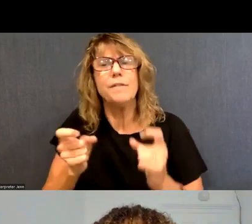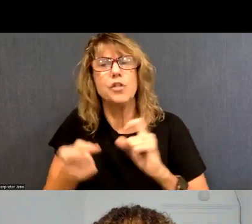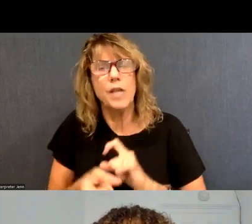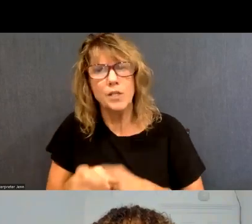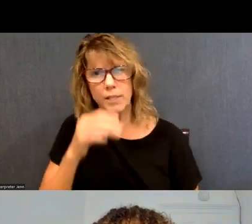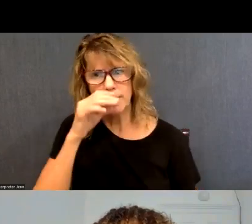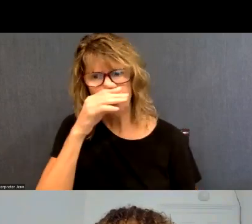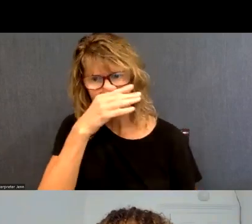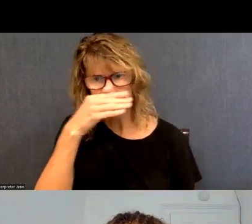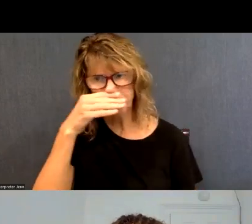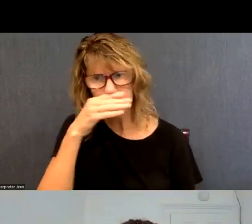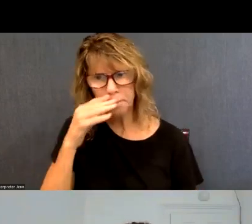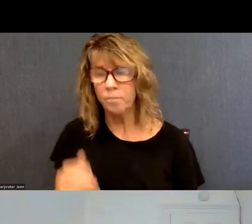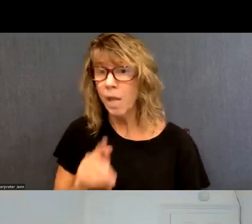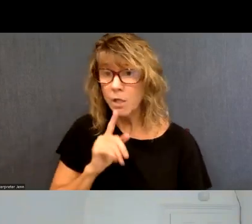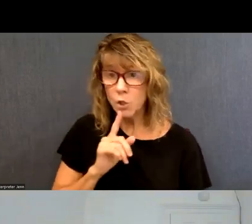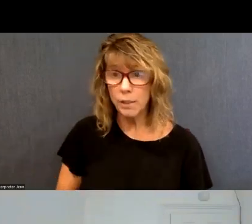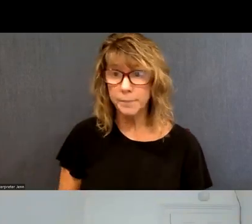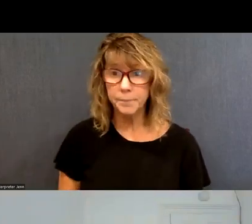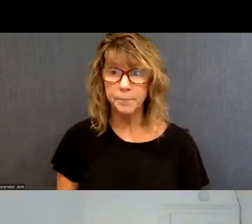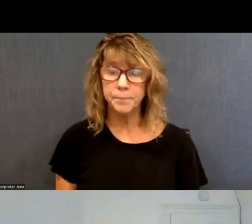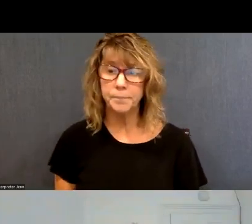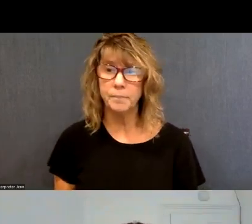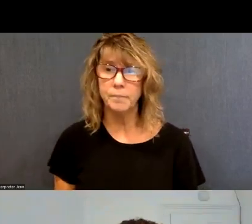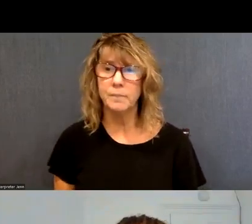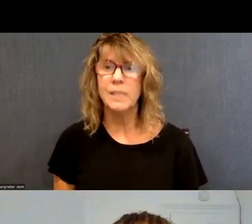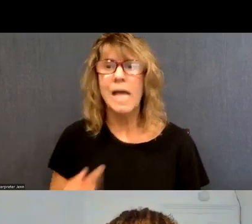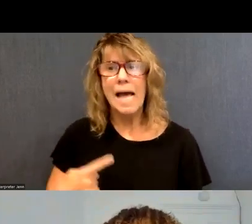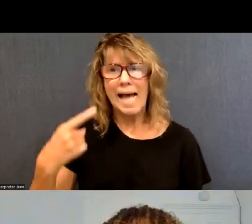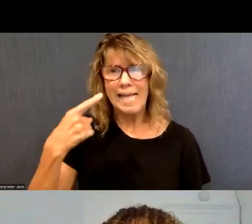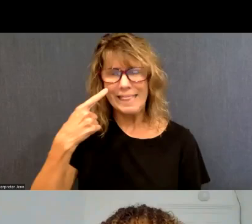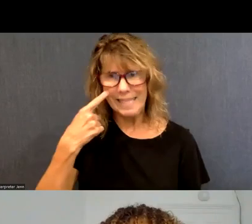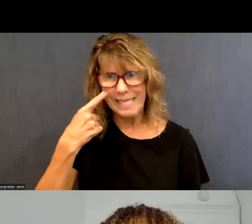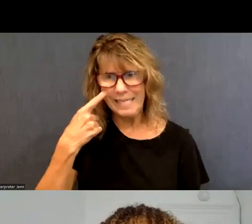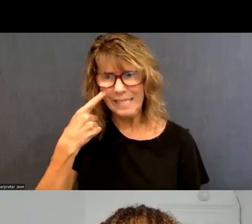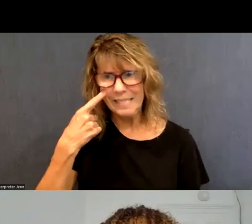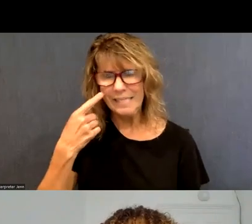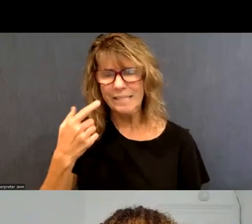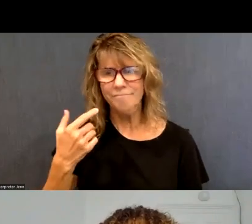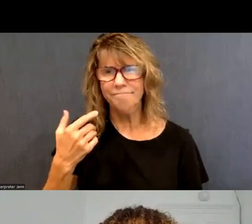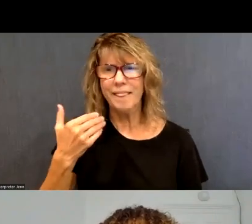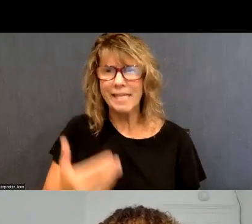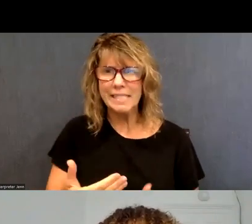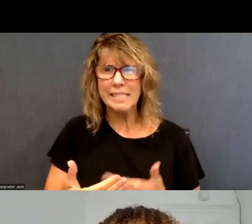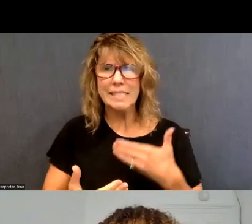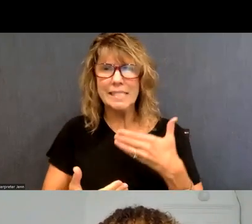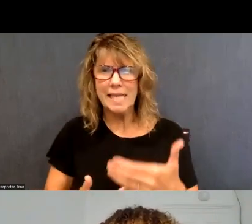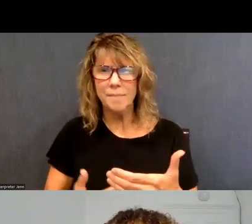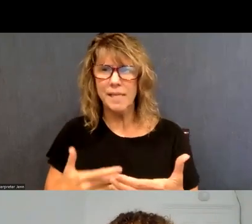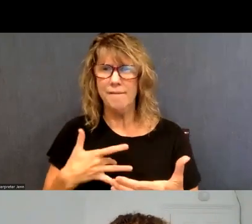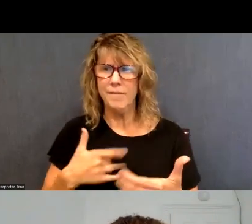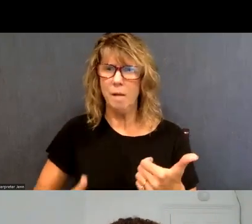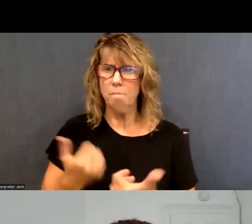Sure. Um, I, I think the steps that were, um, the most challenging for